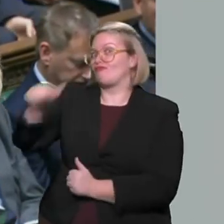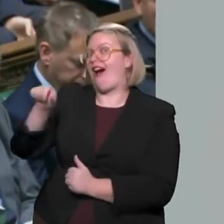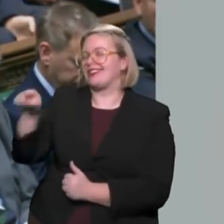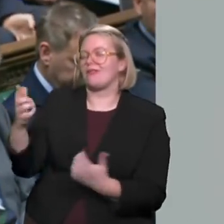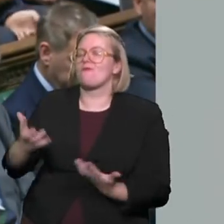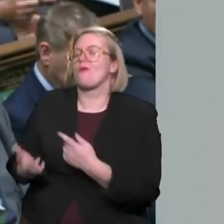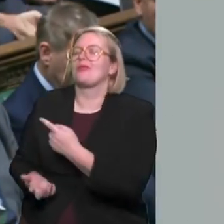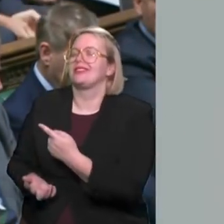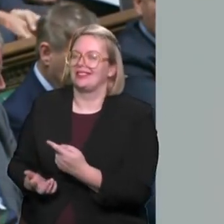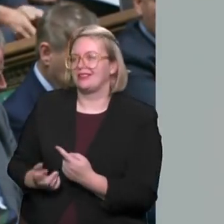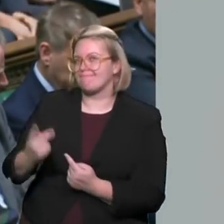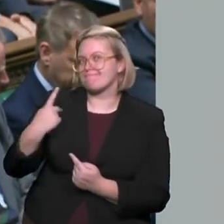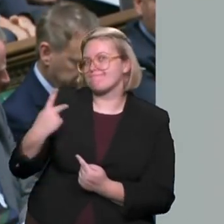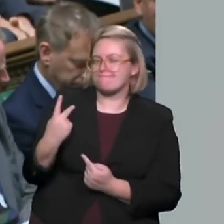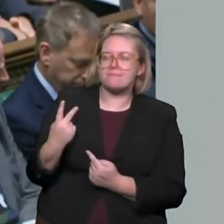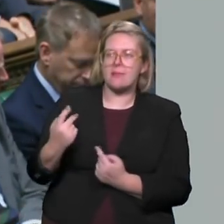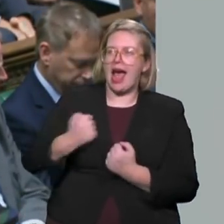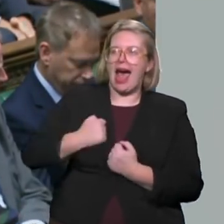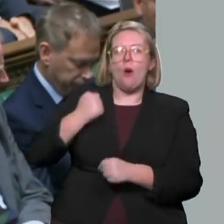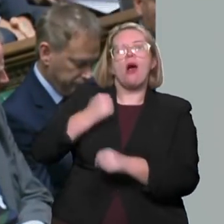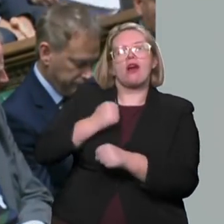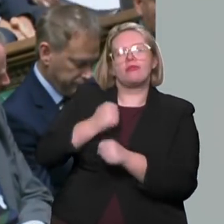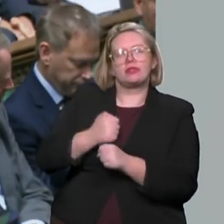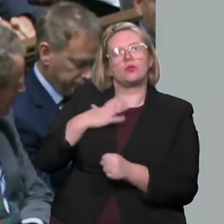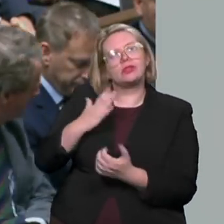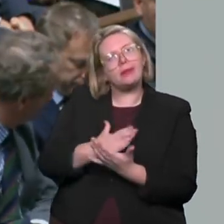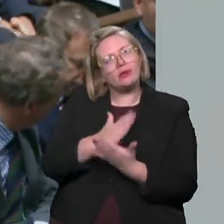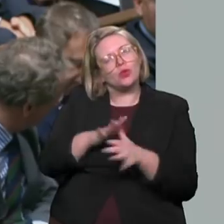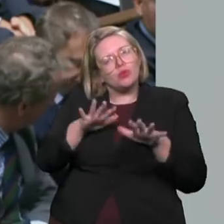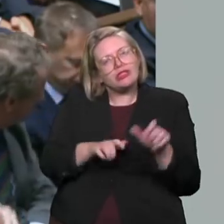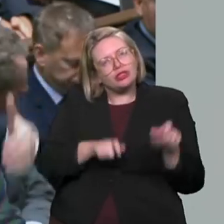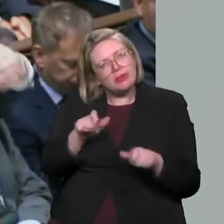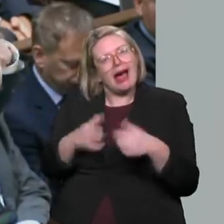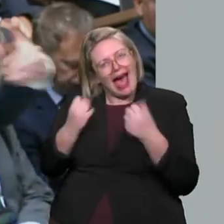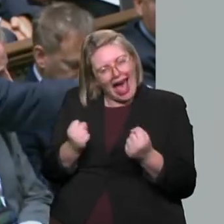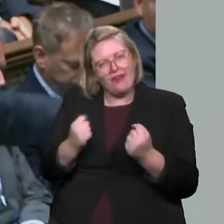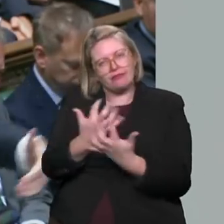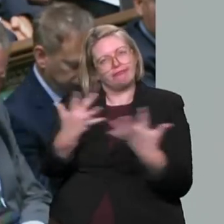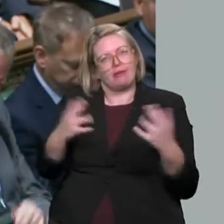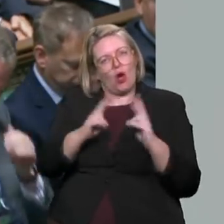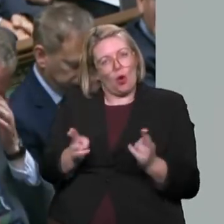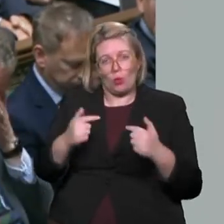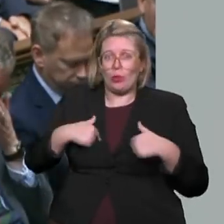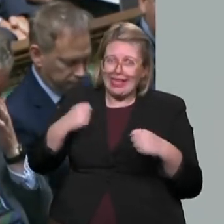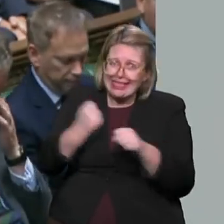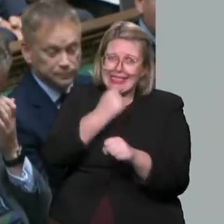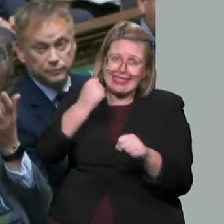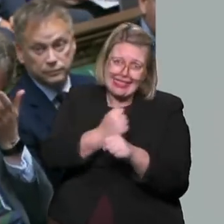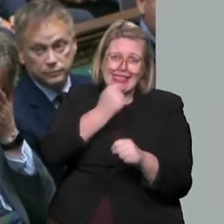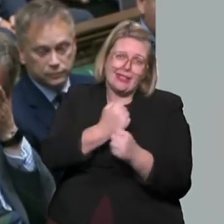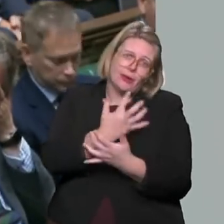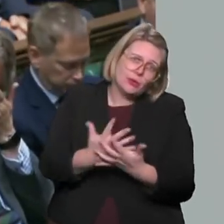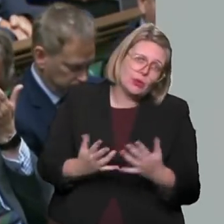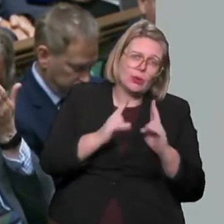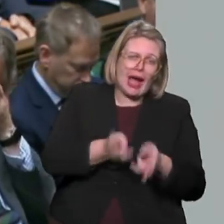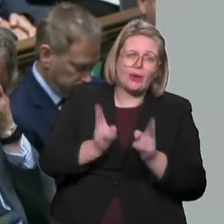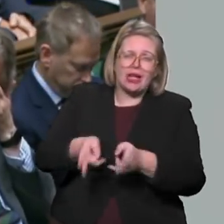The Prime Minister is determined to give the people of this country the homes that they need. We building record numbers of homes, but we